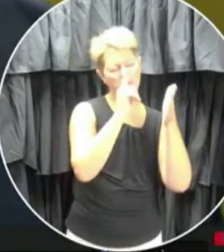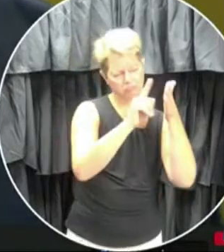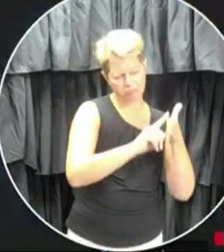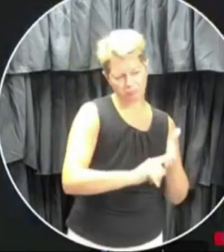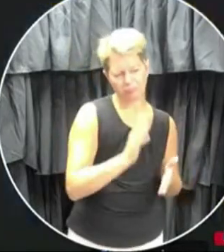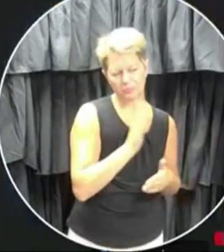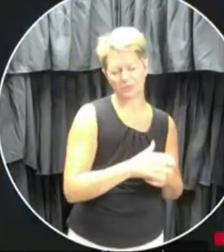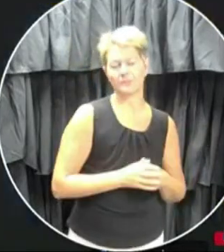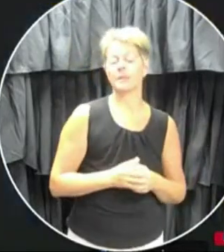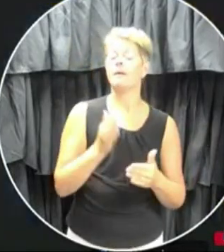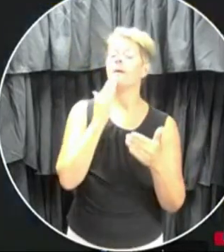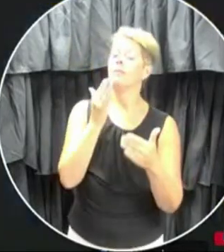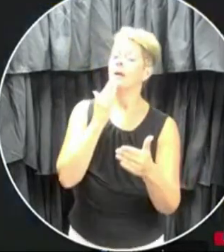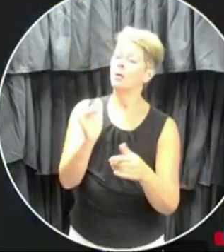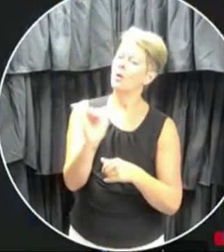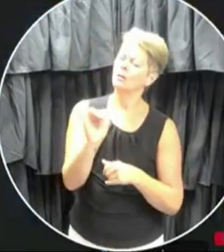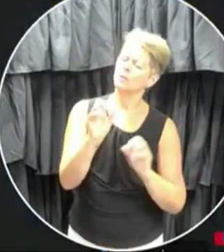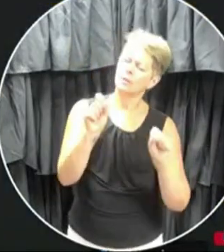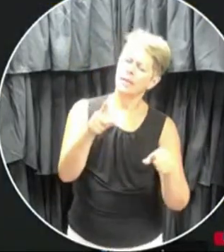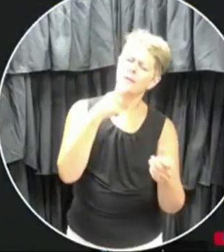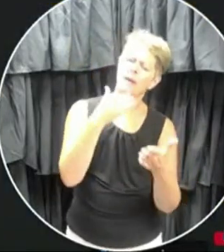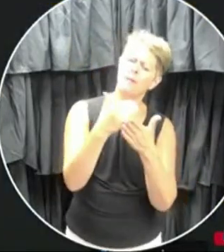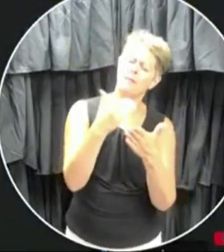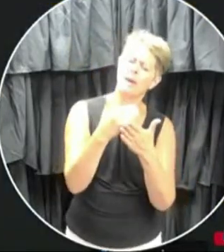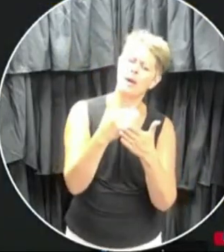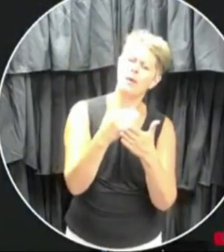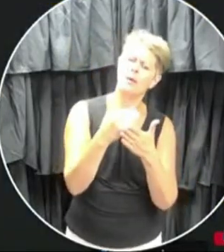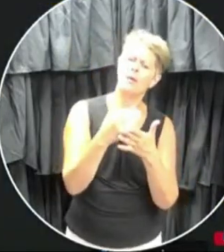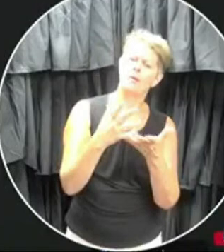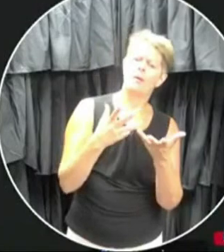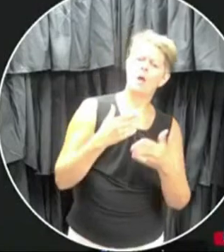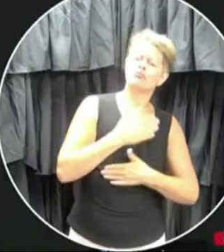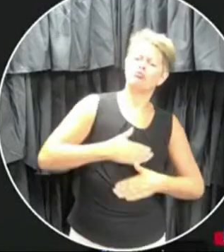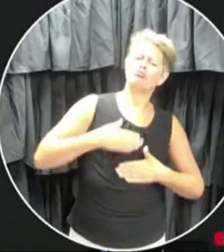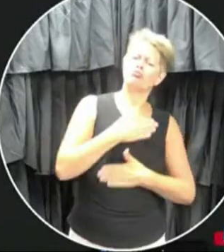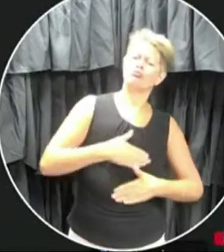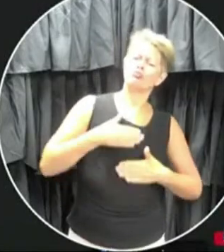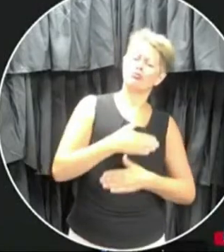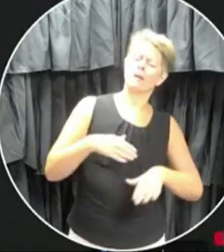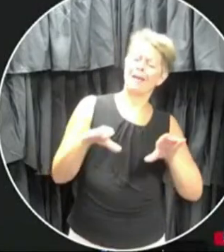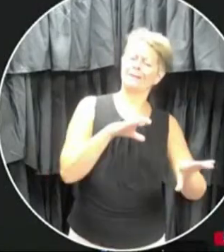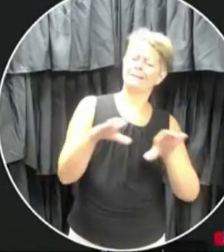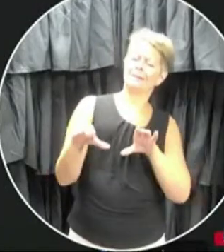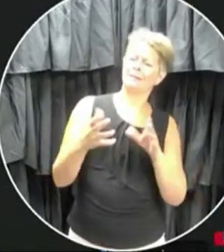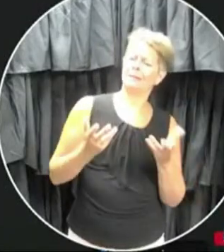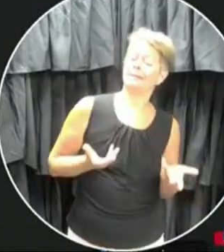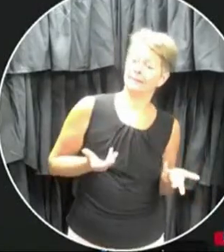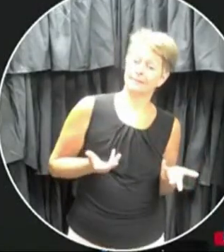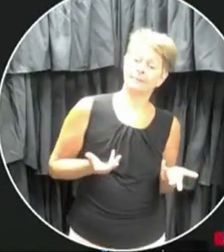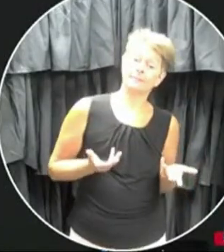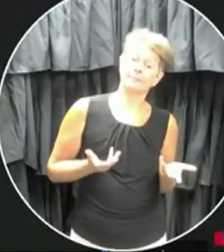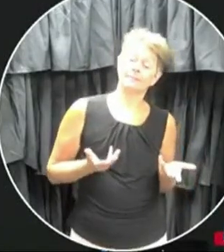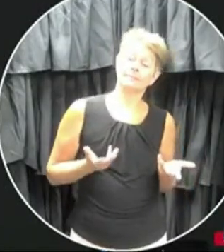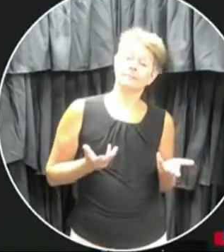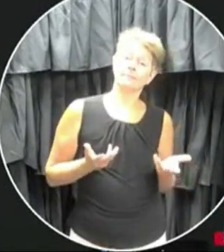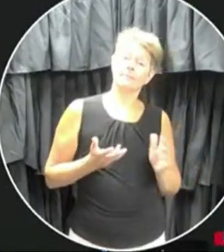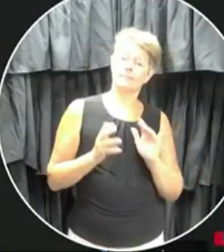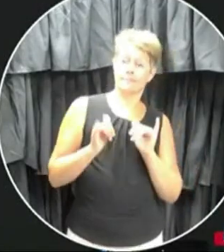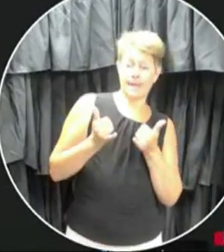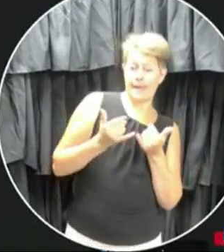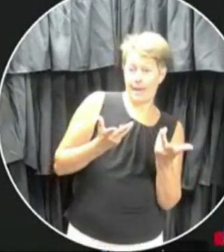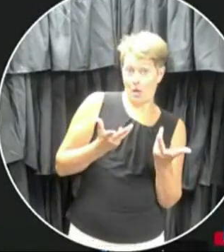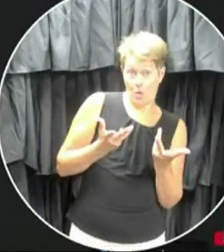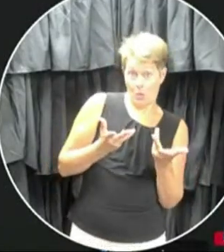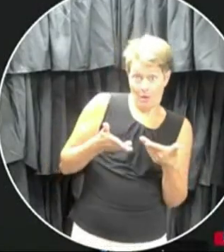Thank you very much. Um, and I'm wondering if you could talk about, uh, extracurricular, uh, um, activities, um, you know, how will they be allowed to